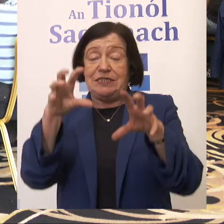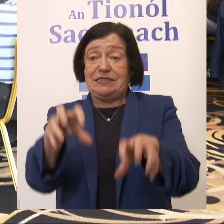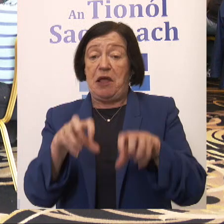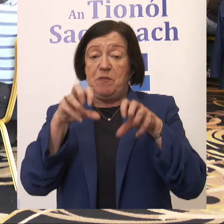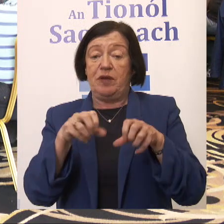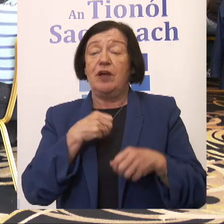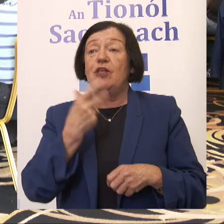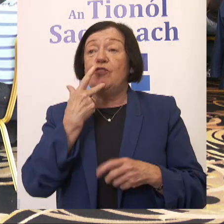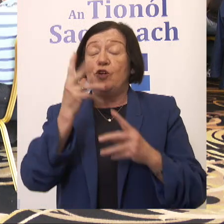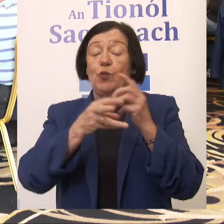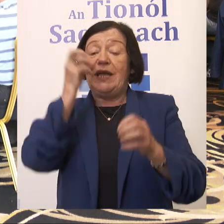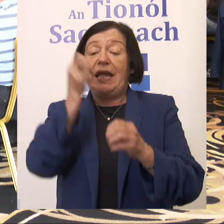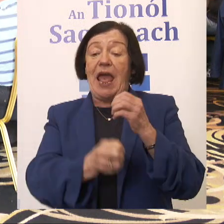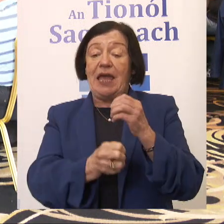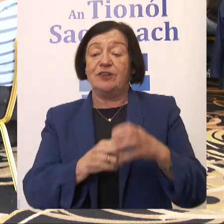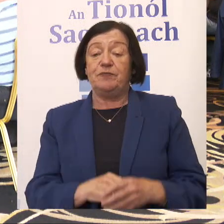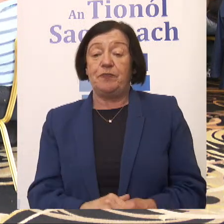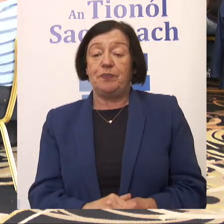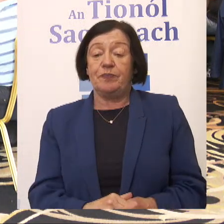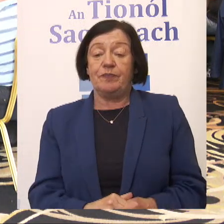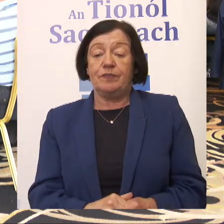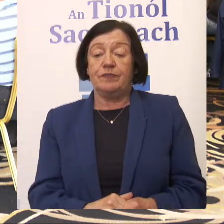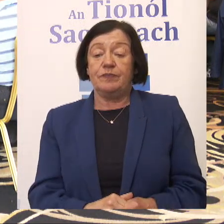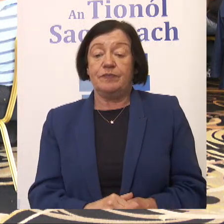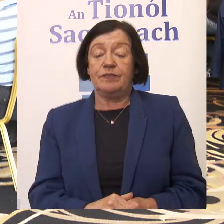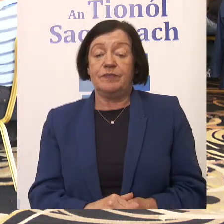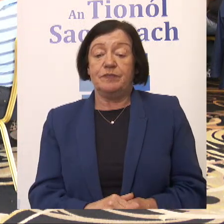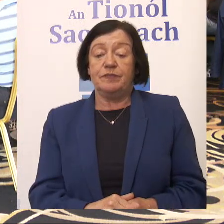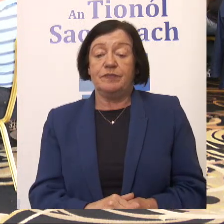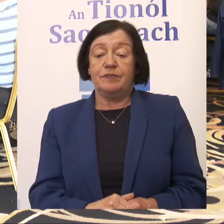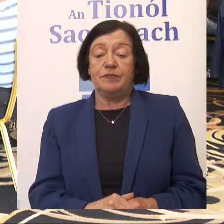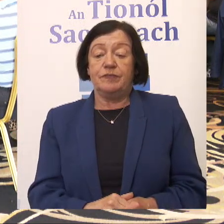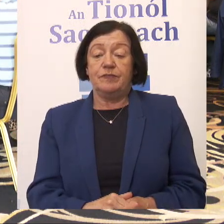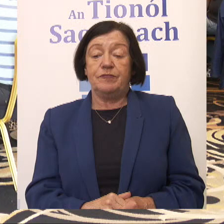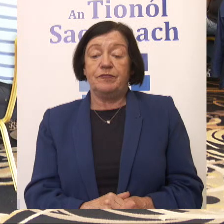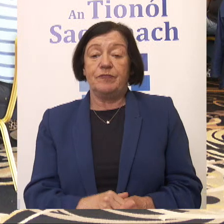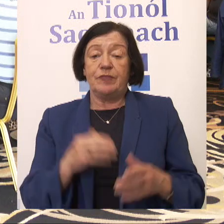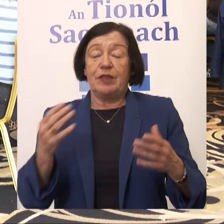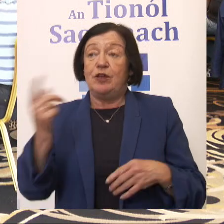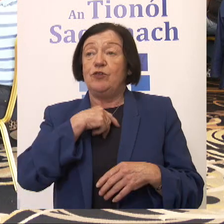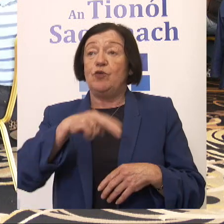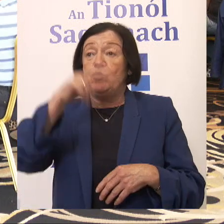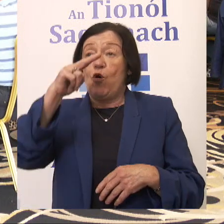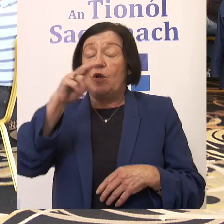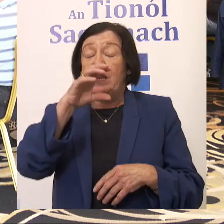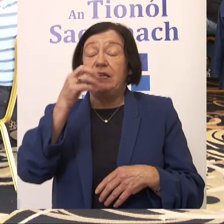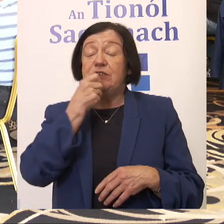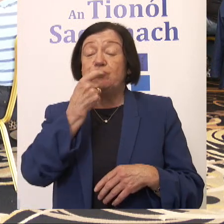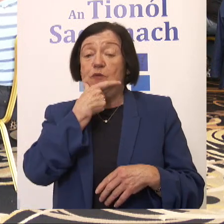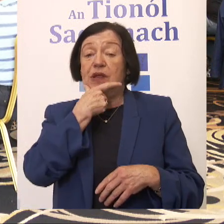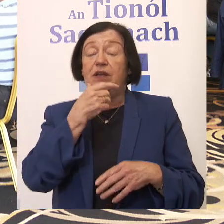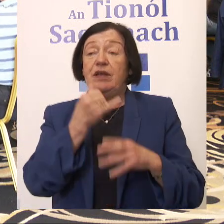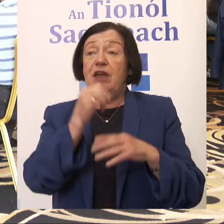third weekend and very welcome to North County Dublin in Fingal